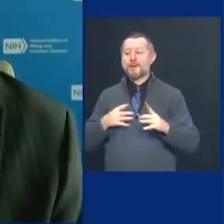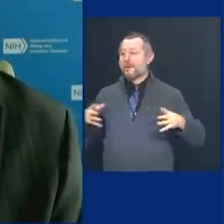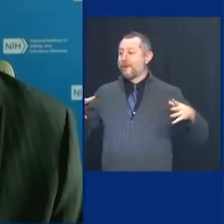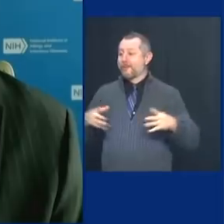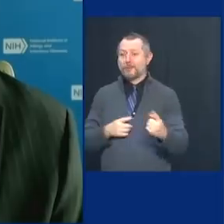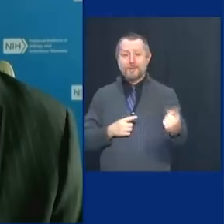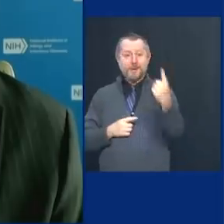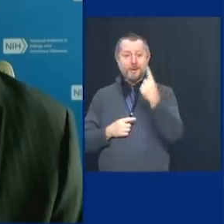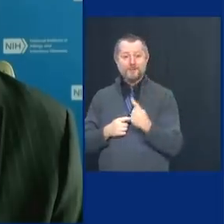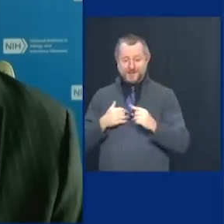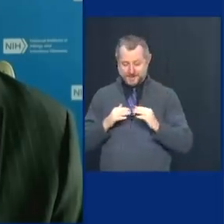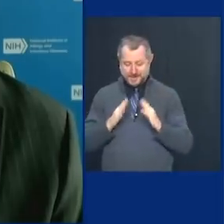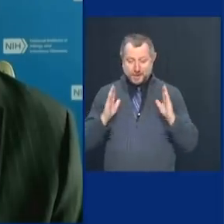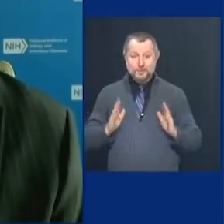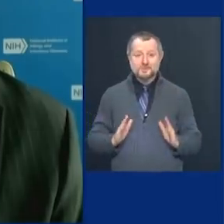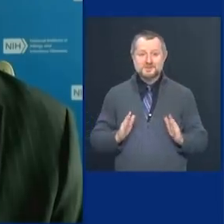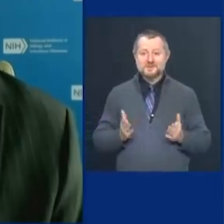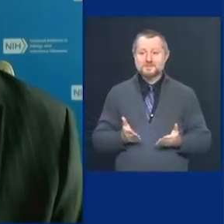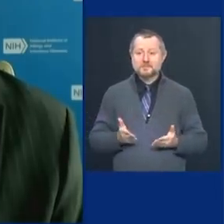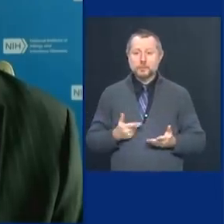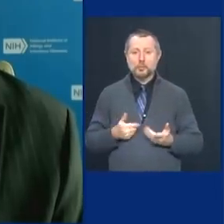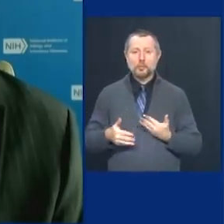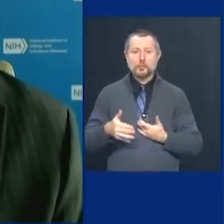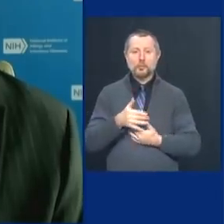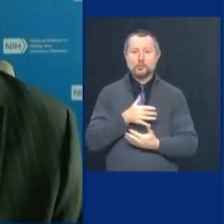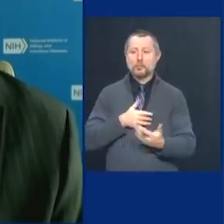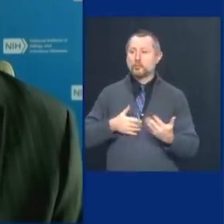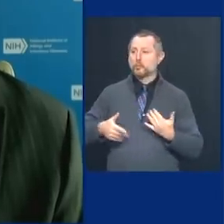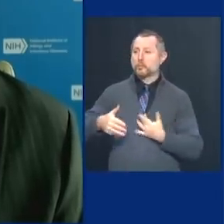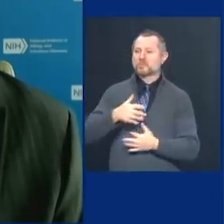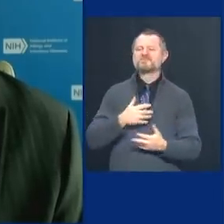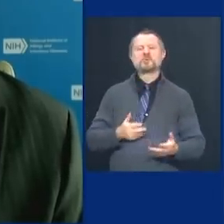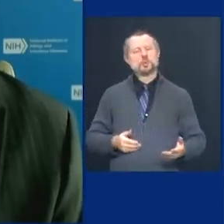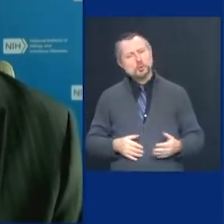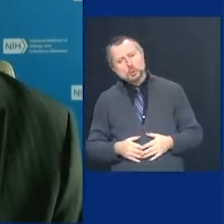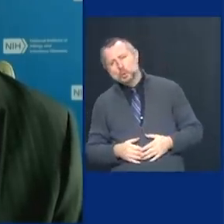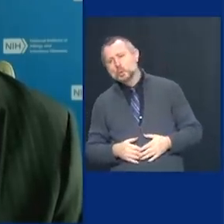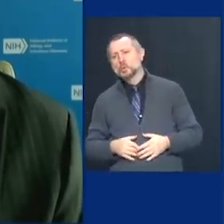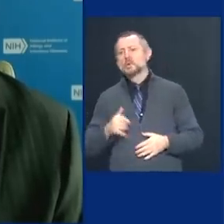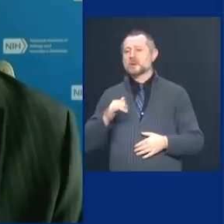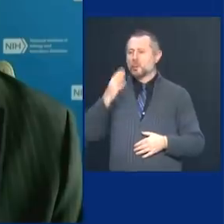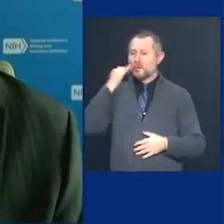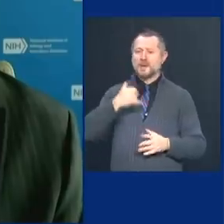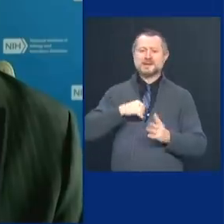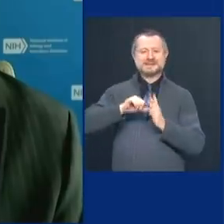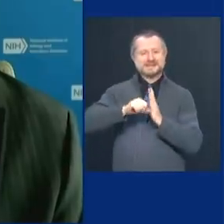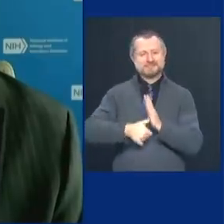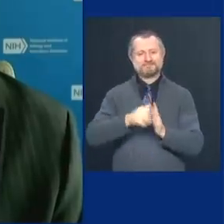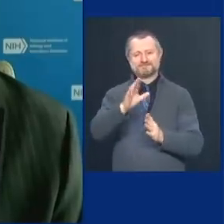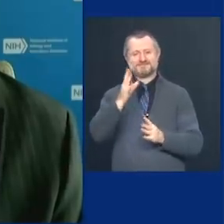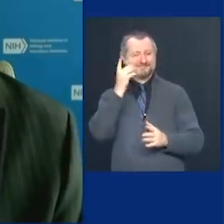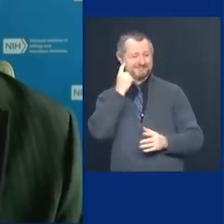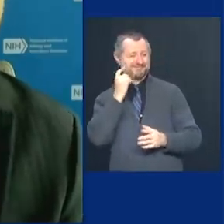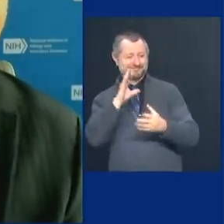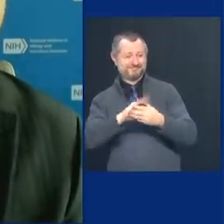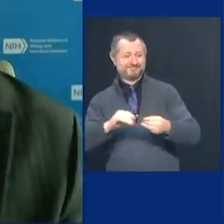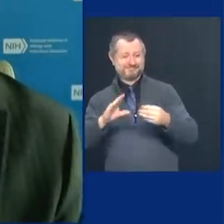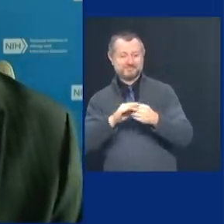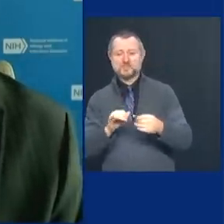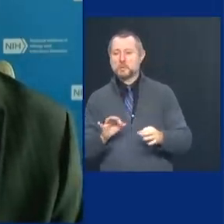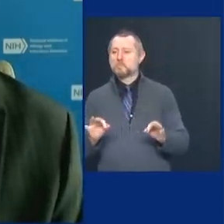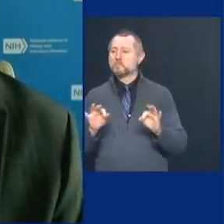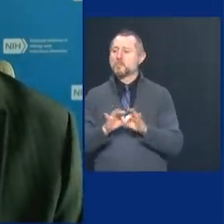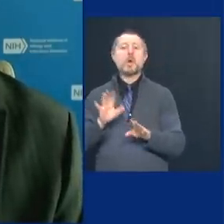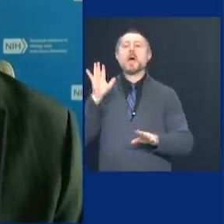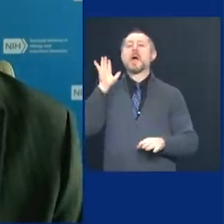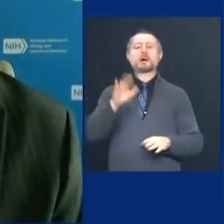that you're now having in your home. So that's the reason why I want to underscore what you said. That's one of the issues. But bottom line for